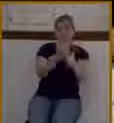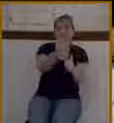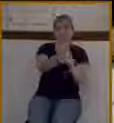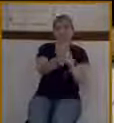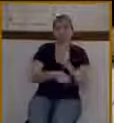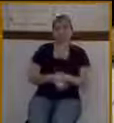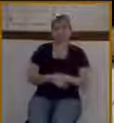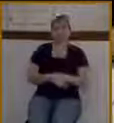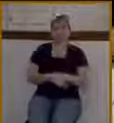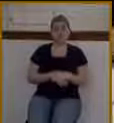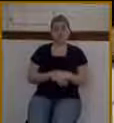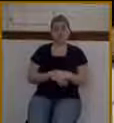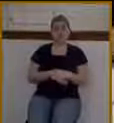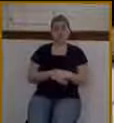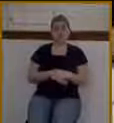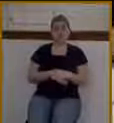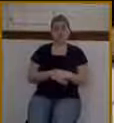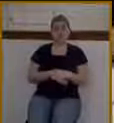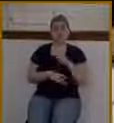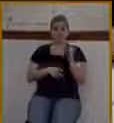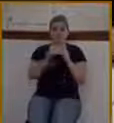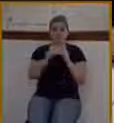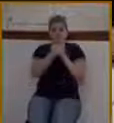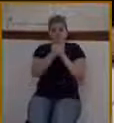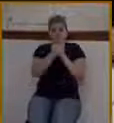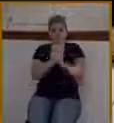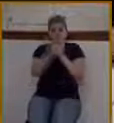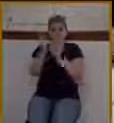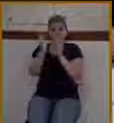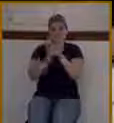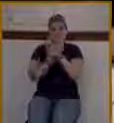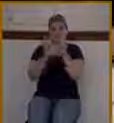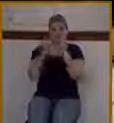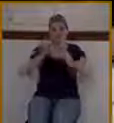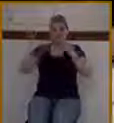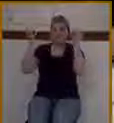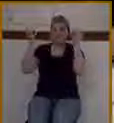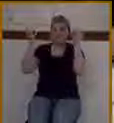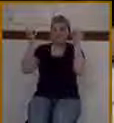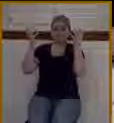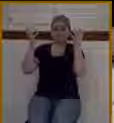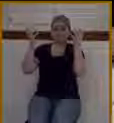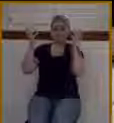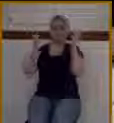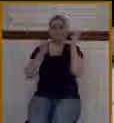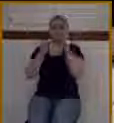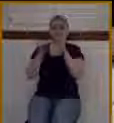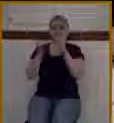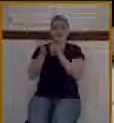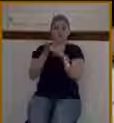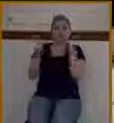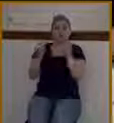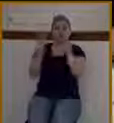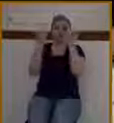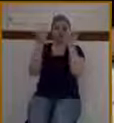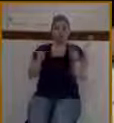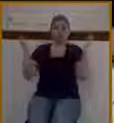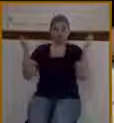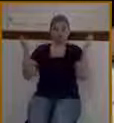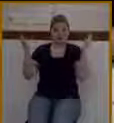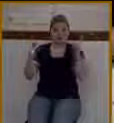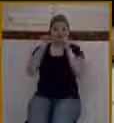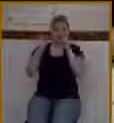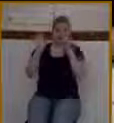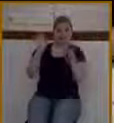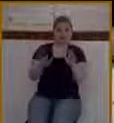and they that followed, cried, saying, Hosanna, blessed is he that cometh in the name of the Lord. Blessed be the kingdom